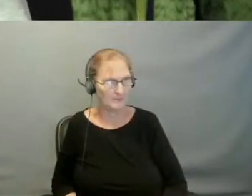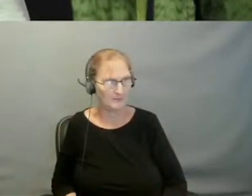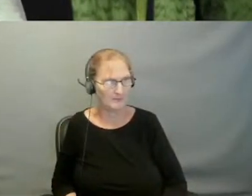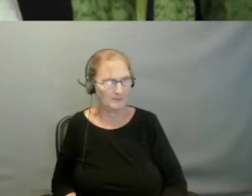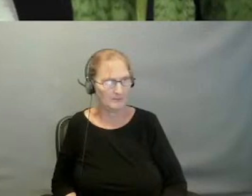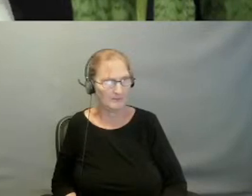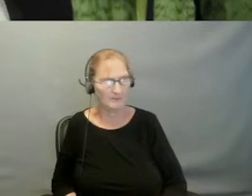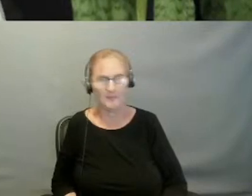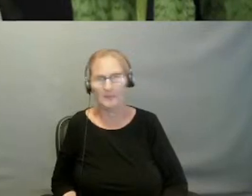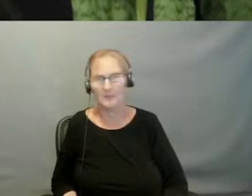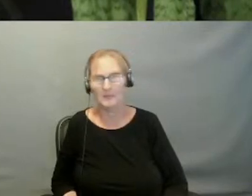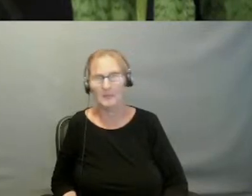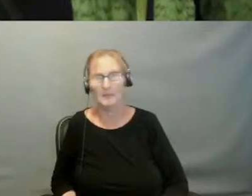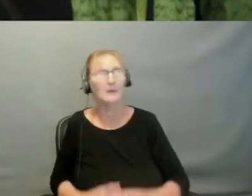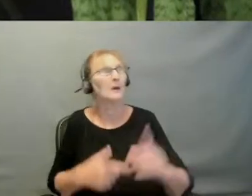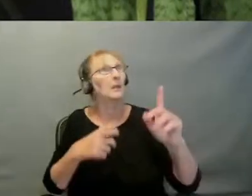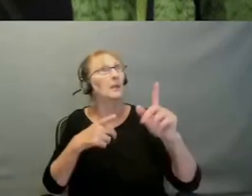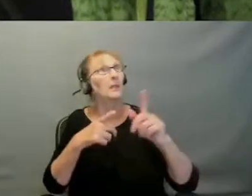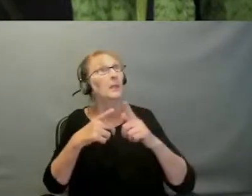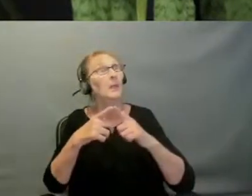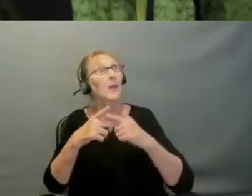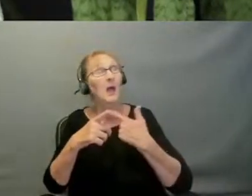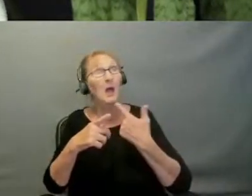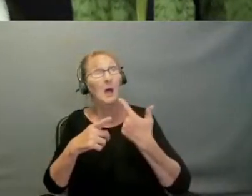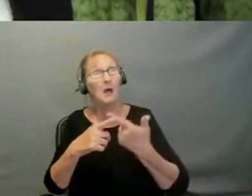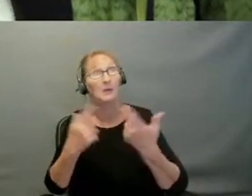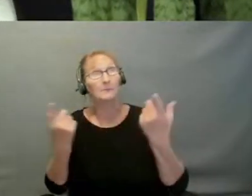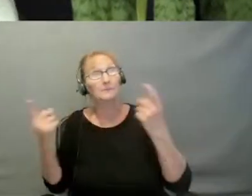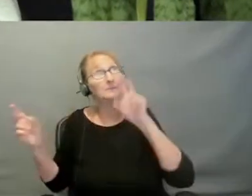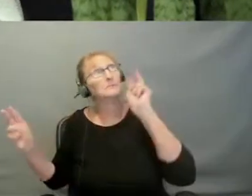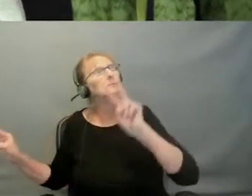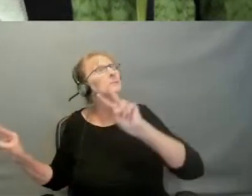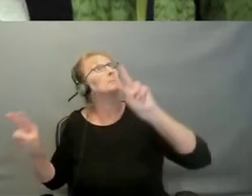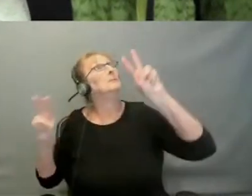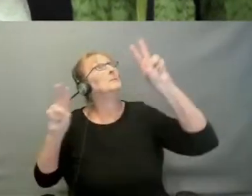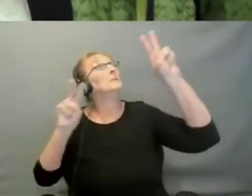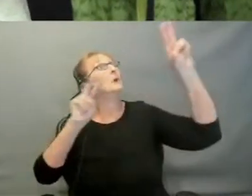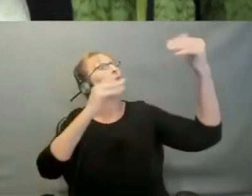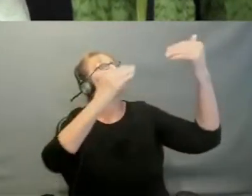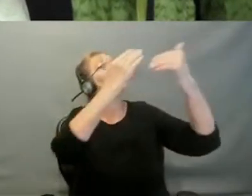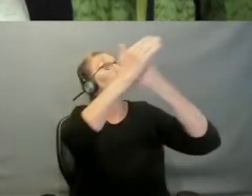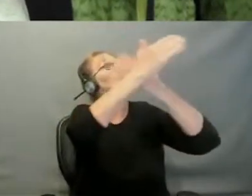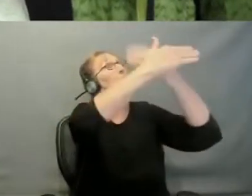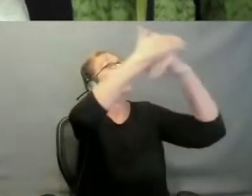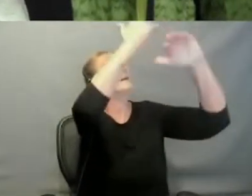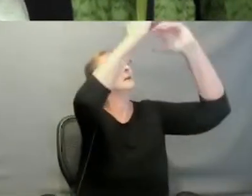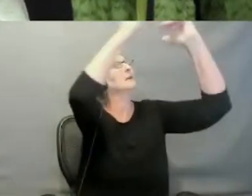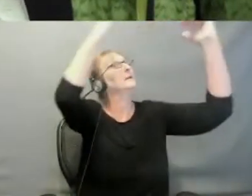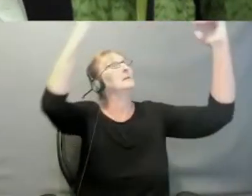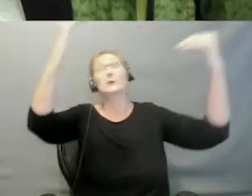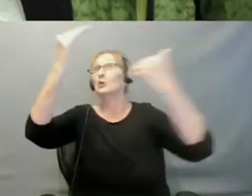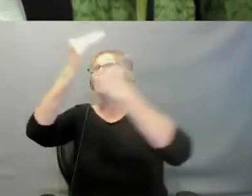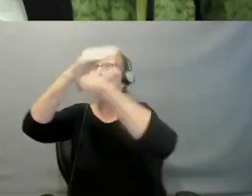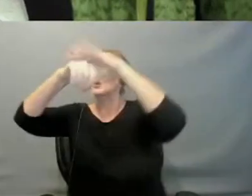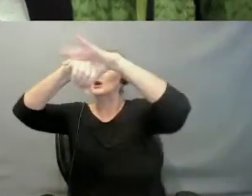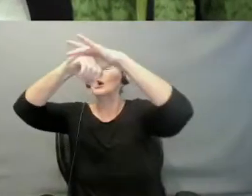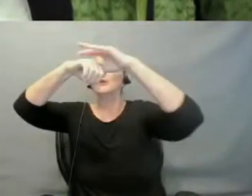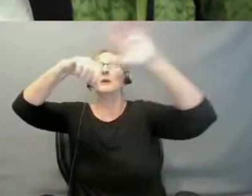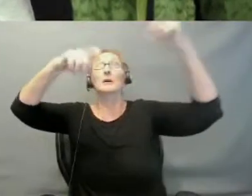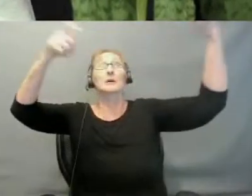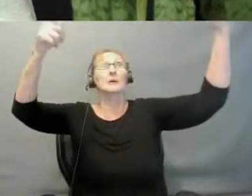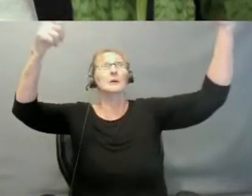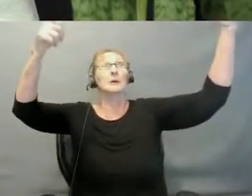Then I saw new heavens and a new earth. The former heavens